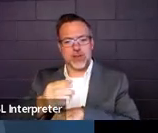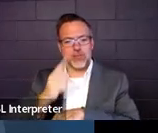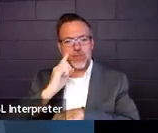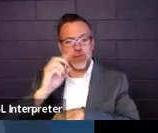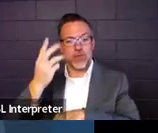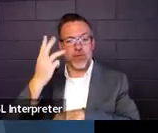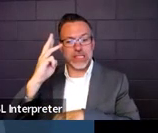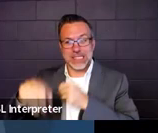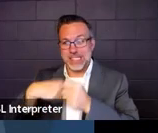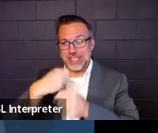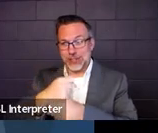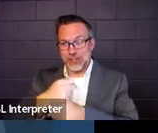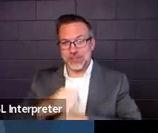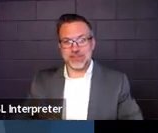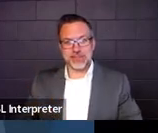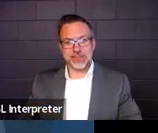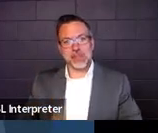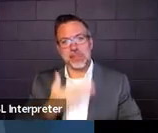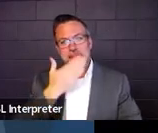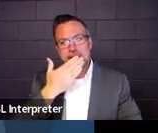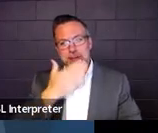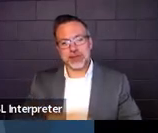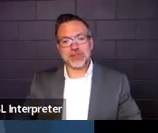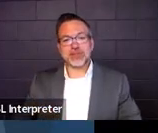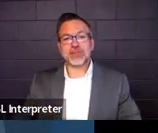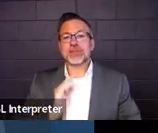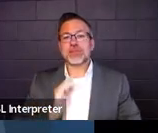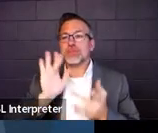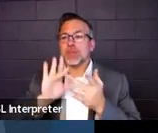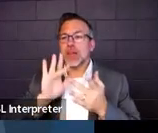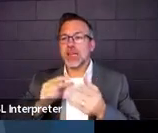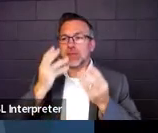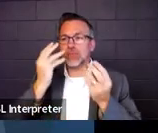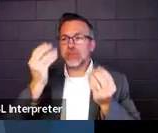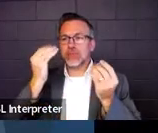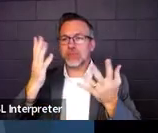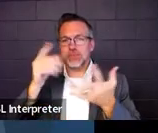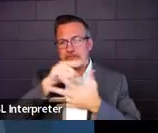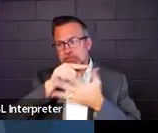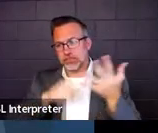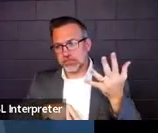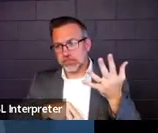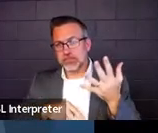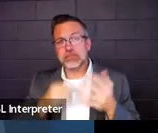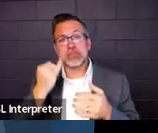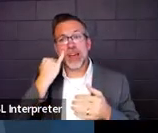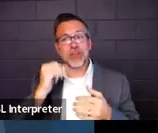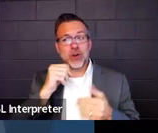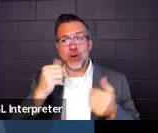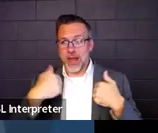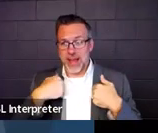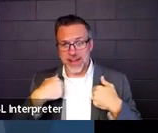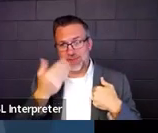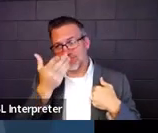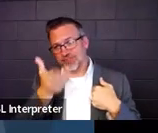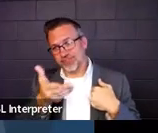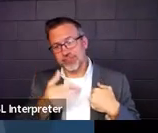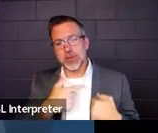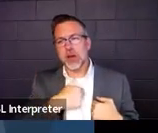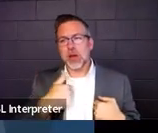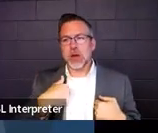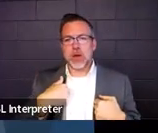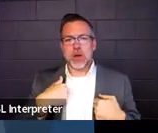Awesome. Thank you, Julie. Here's our contact information. If you don't have it already, we are here